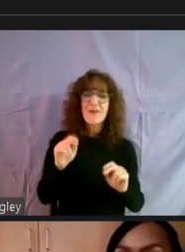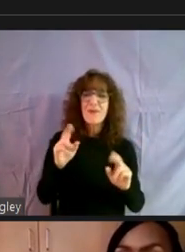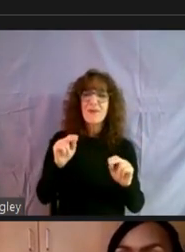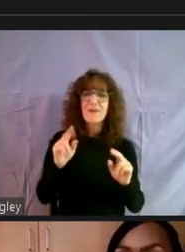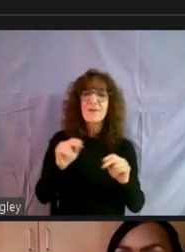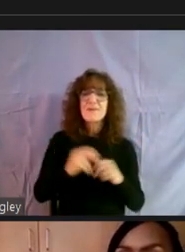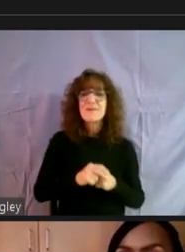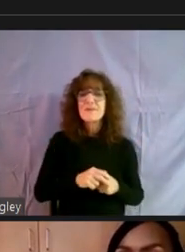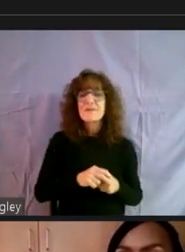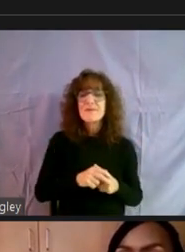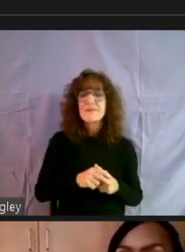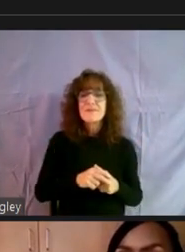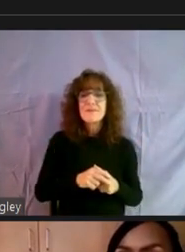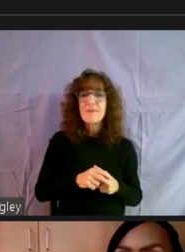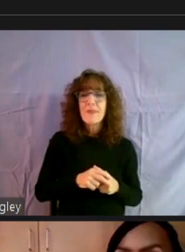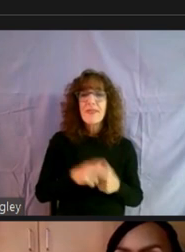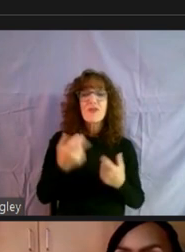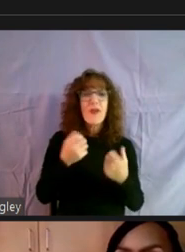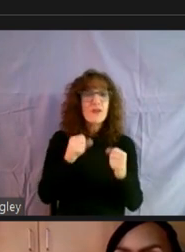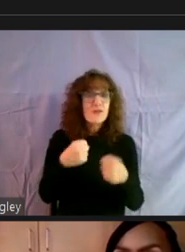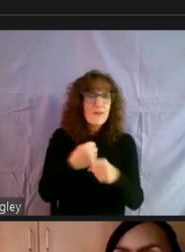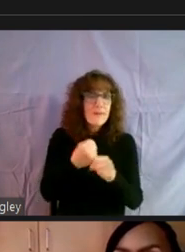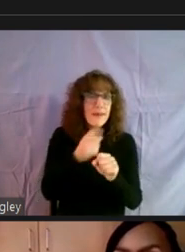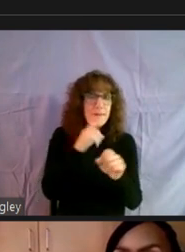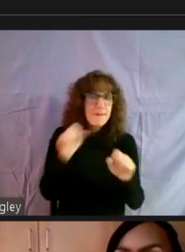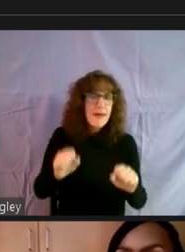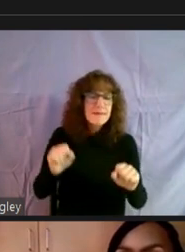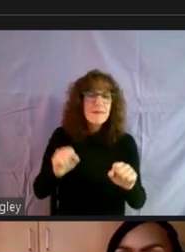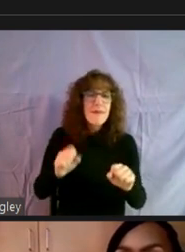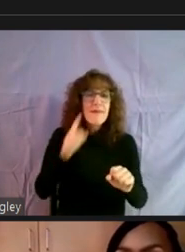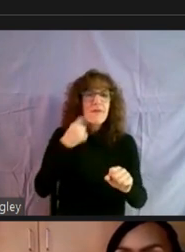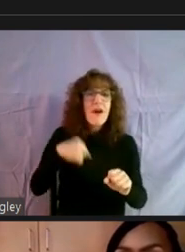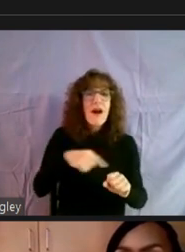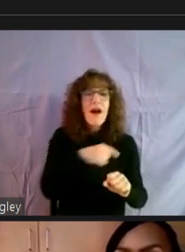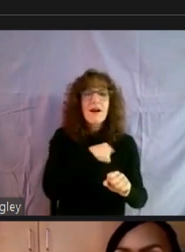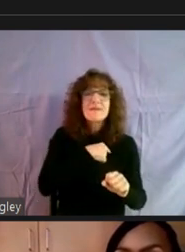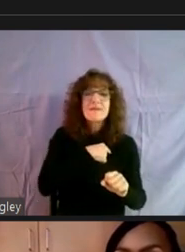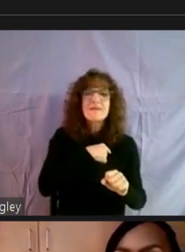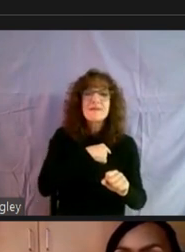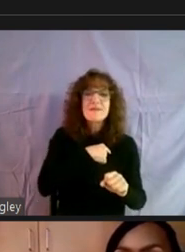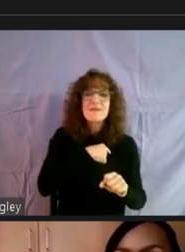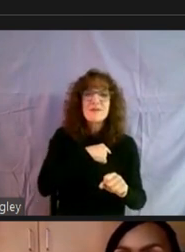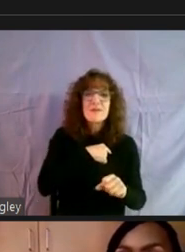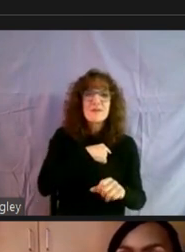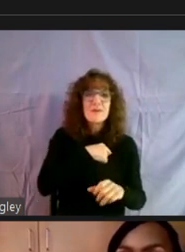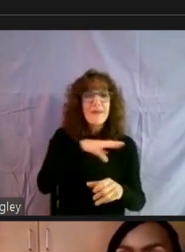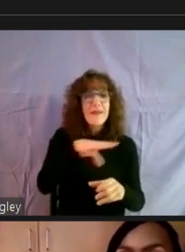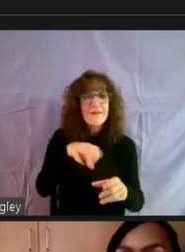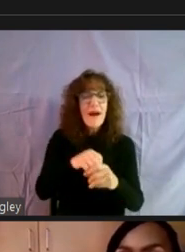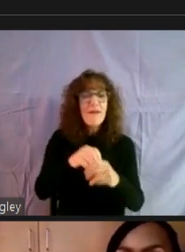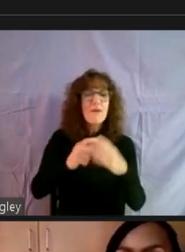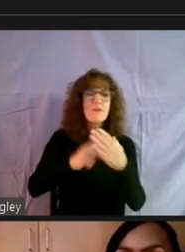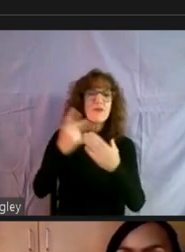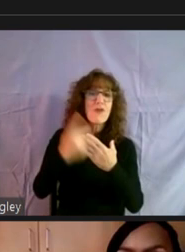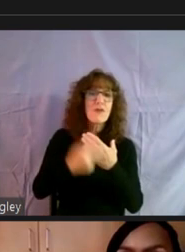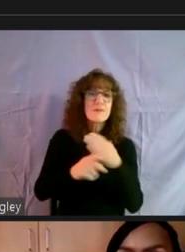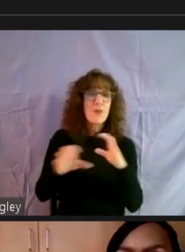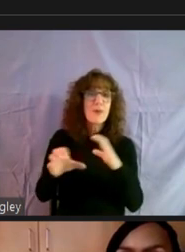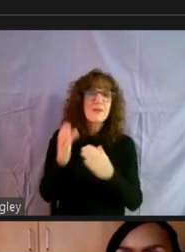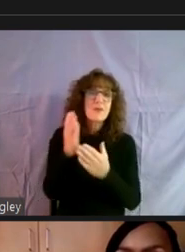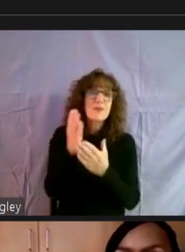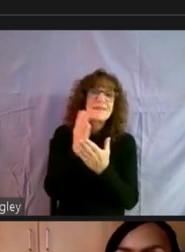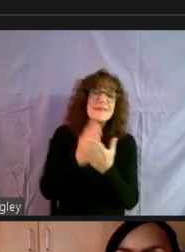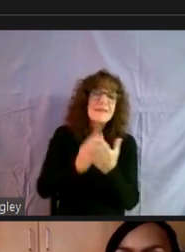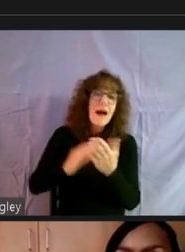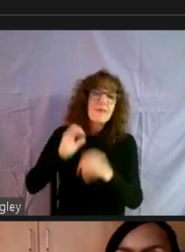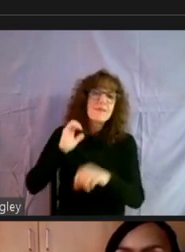um, just trying to make it possible for, for us to partake in these, these programs so that we can do some affordable housing in